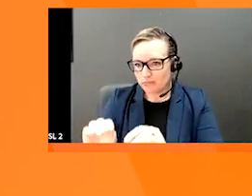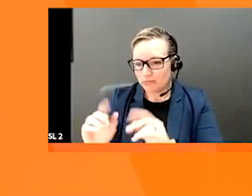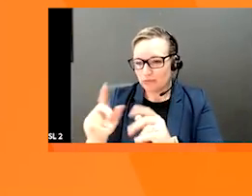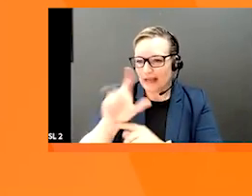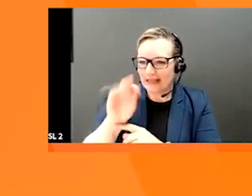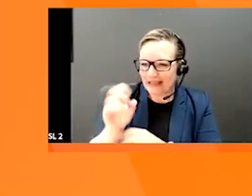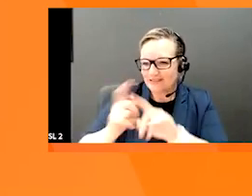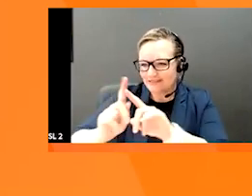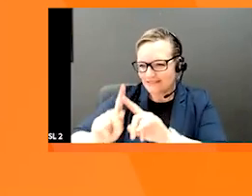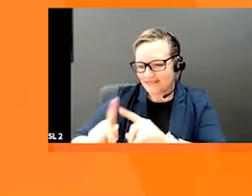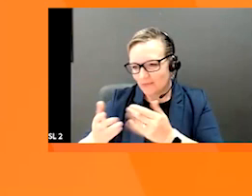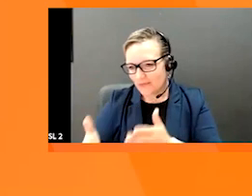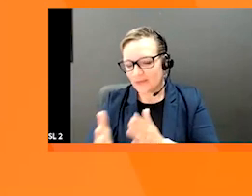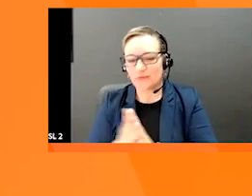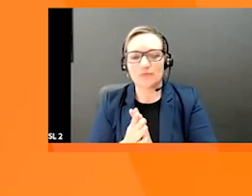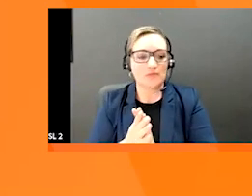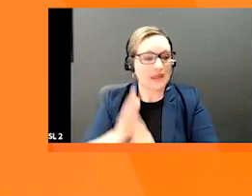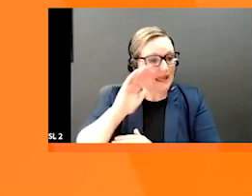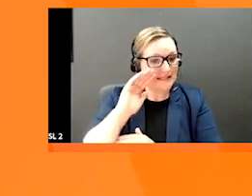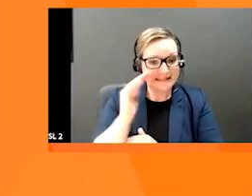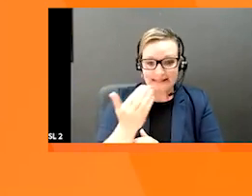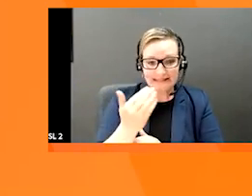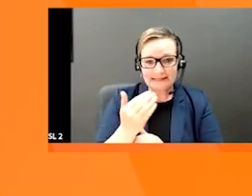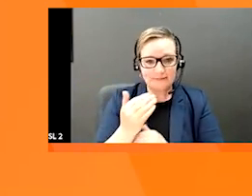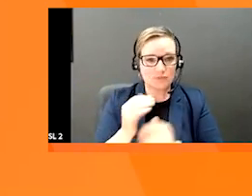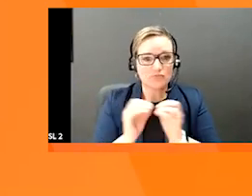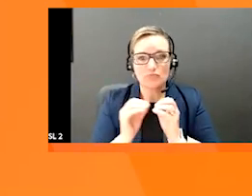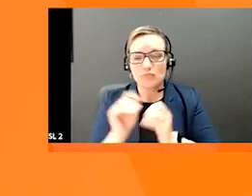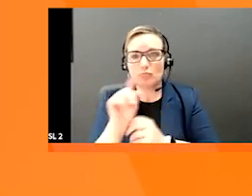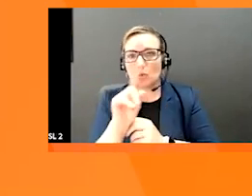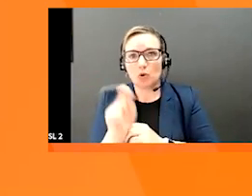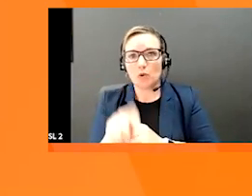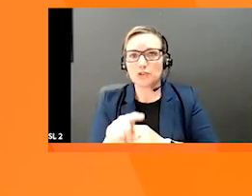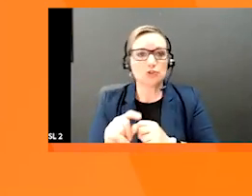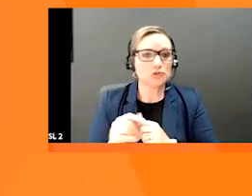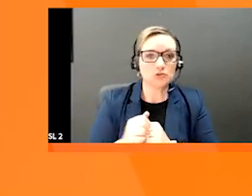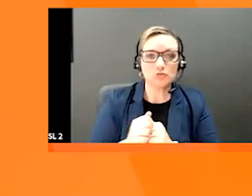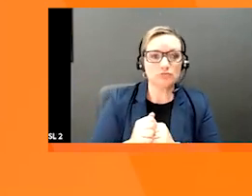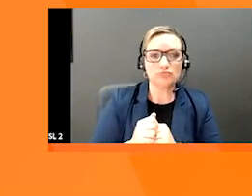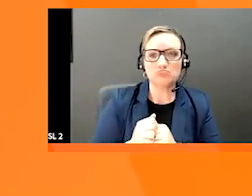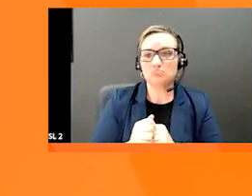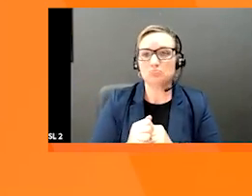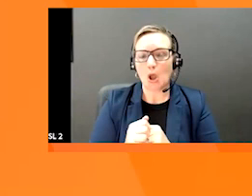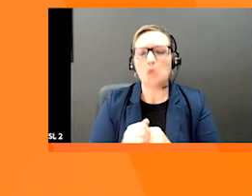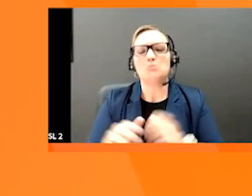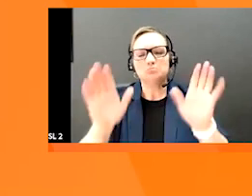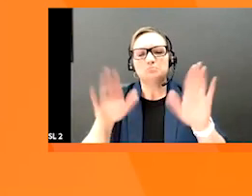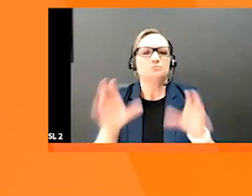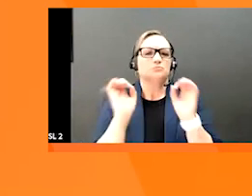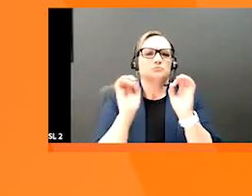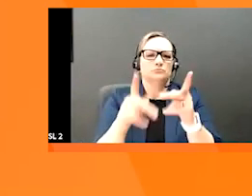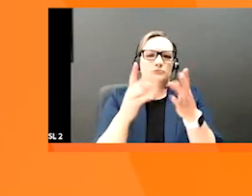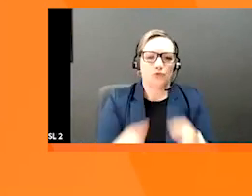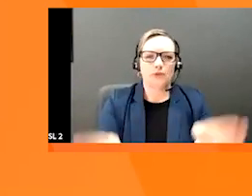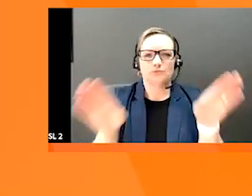for right now anyway, so I think we can wrap a little bit early. Just want to say a great big